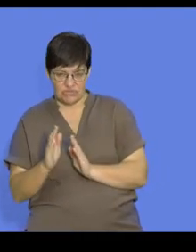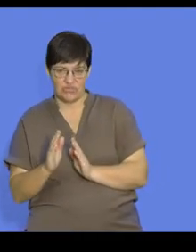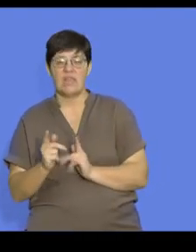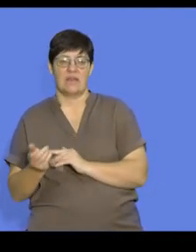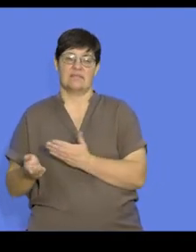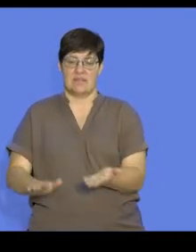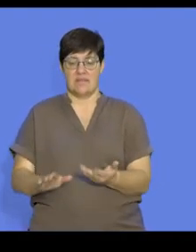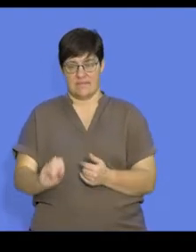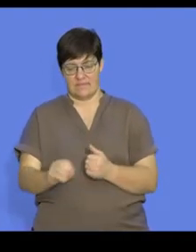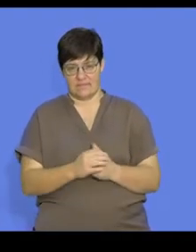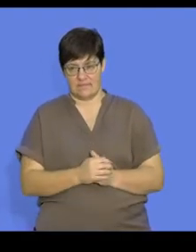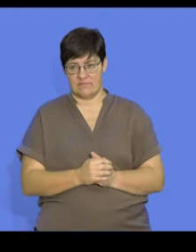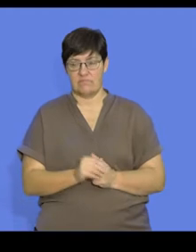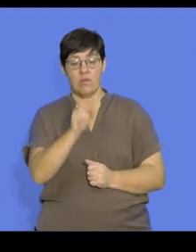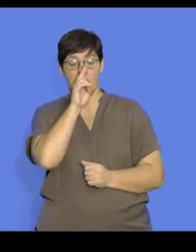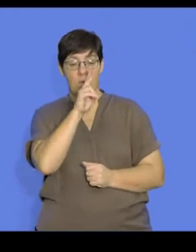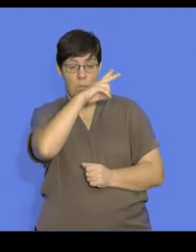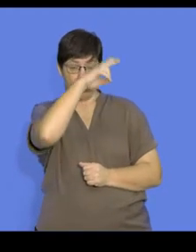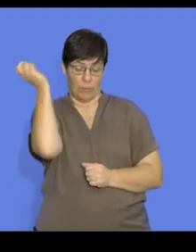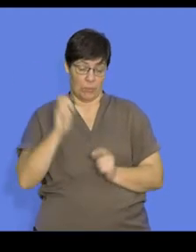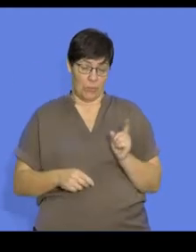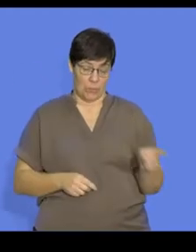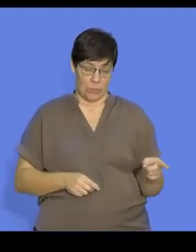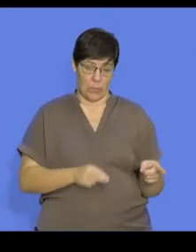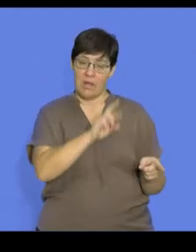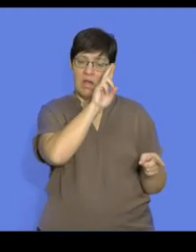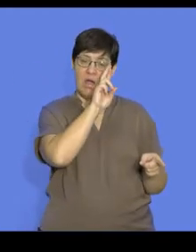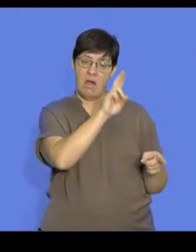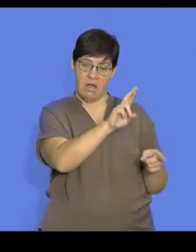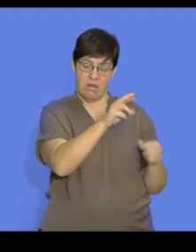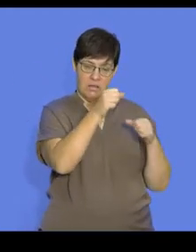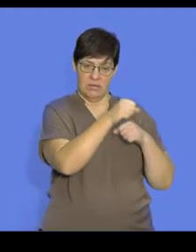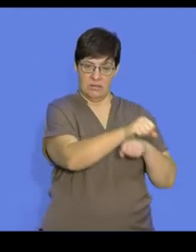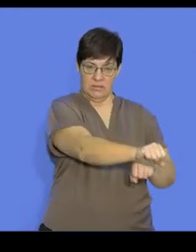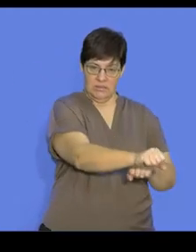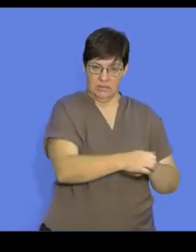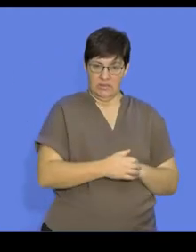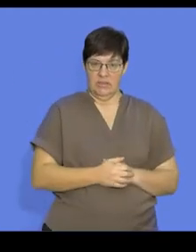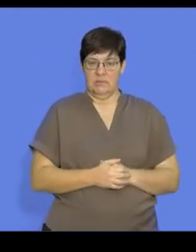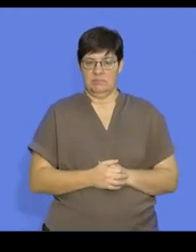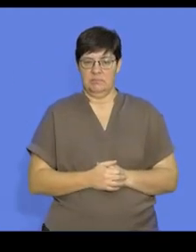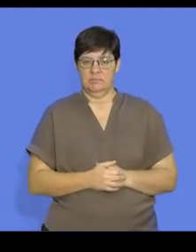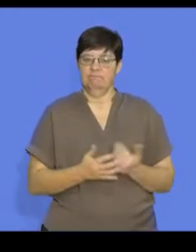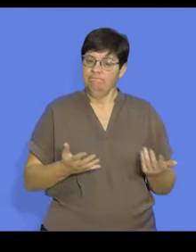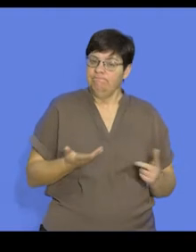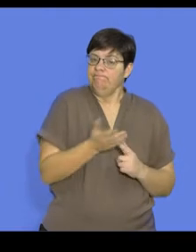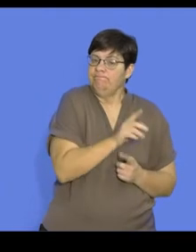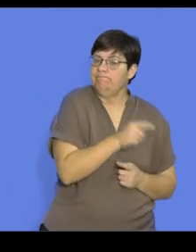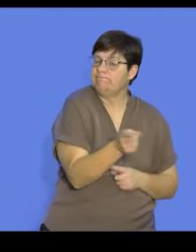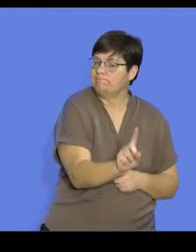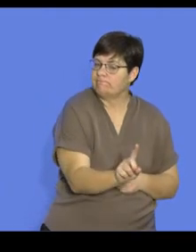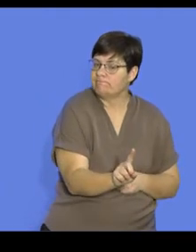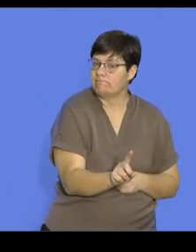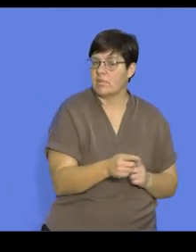However, if we look at the blue line, which indicates the R selection or the R strategy, it shows that